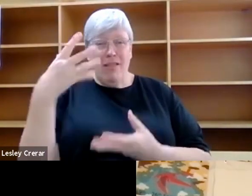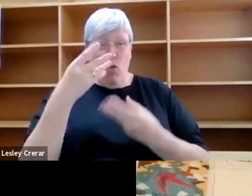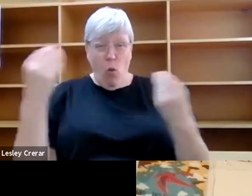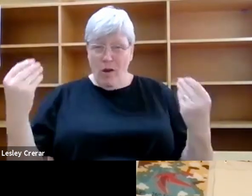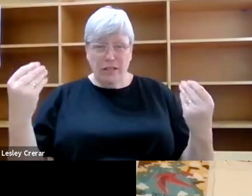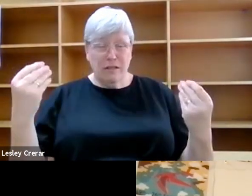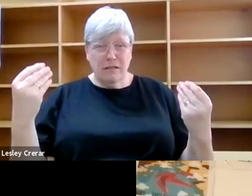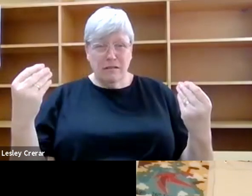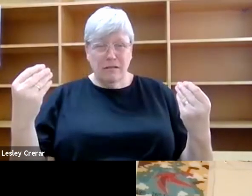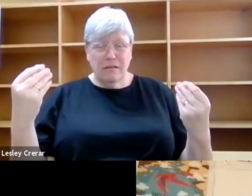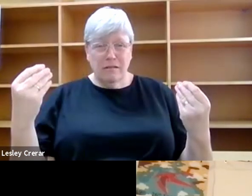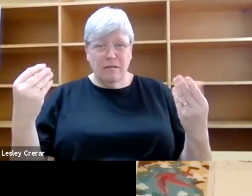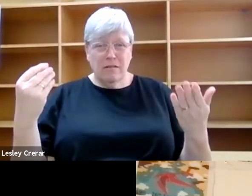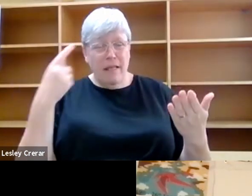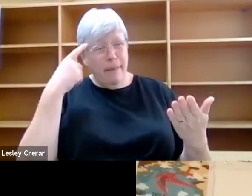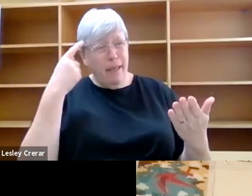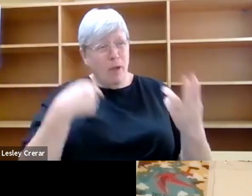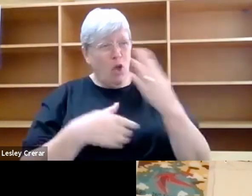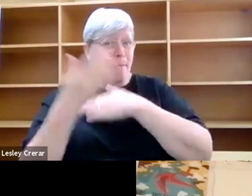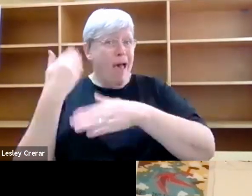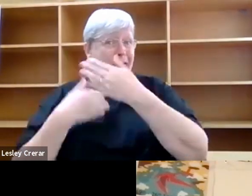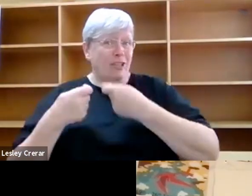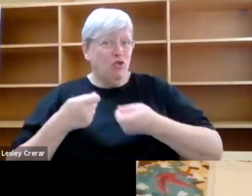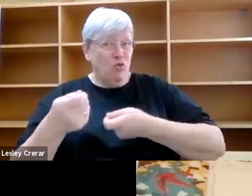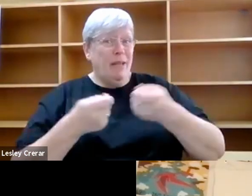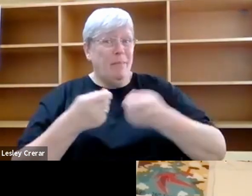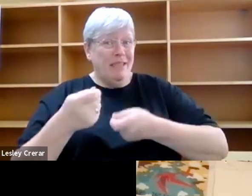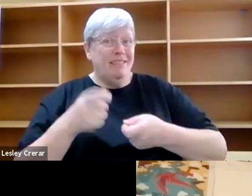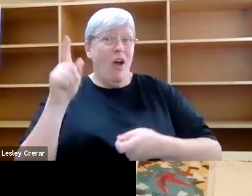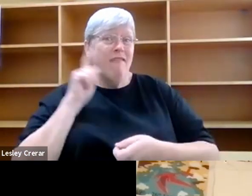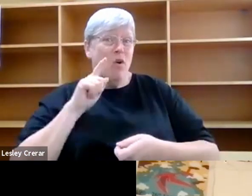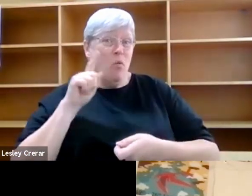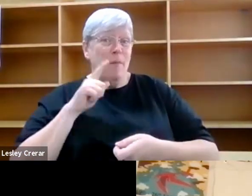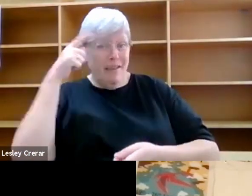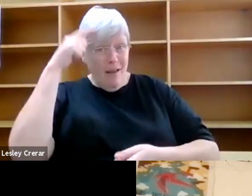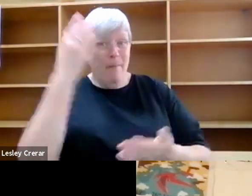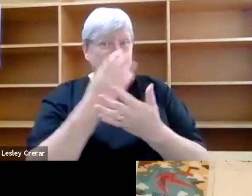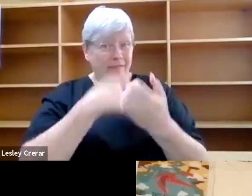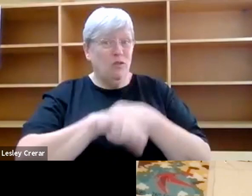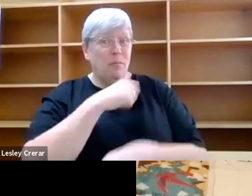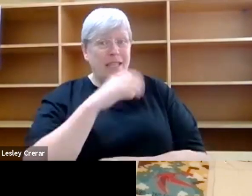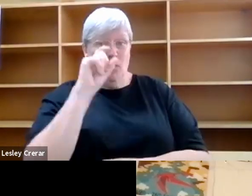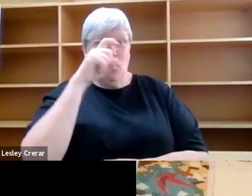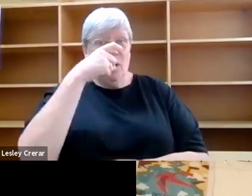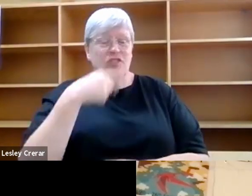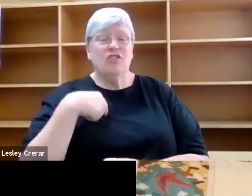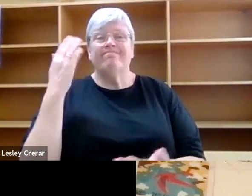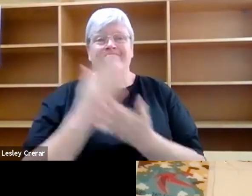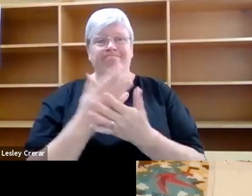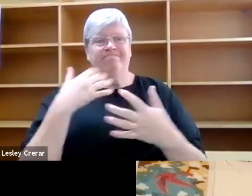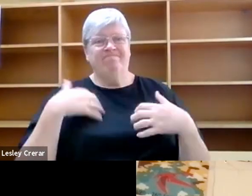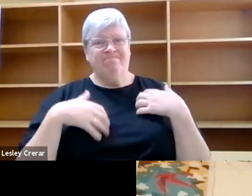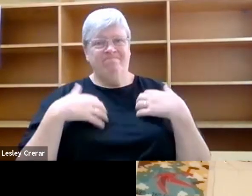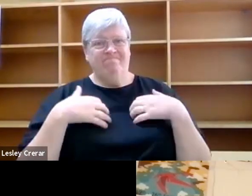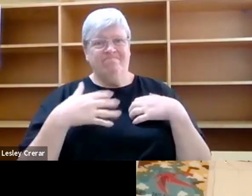particularly when we think about the past treatment of women who were believed to be witches? So this is a very interesting question